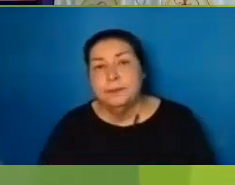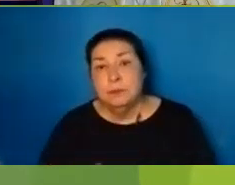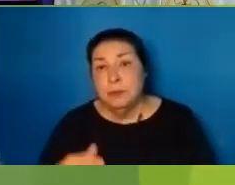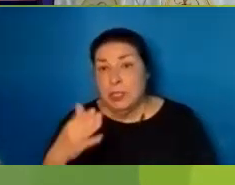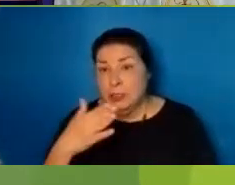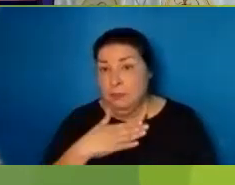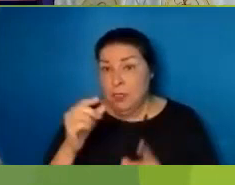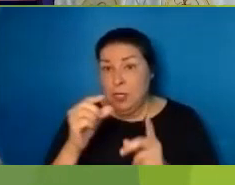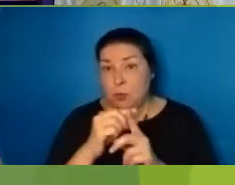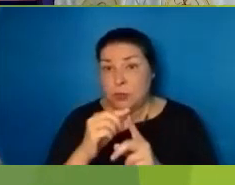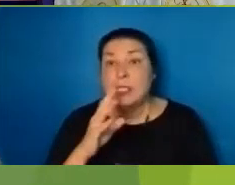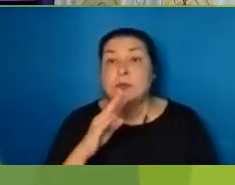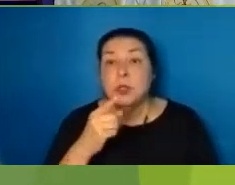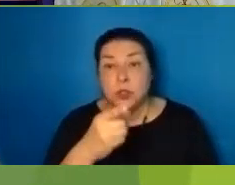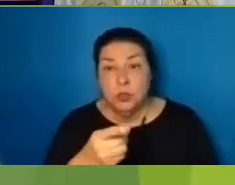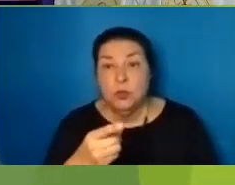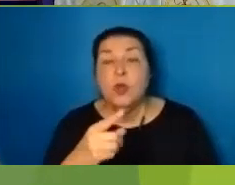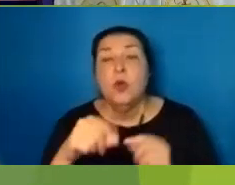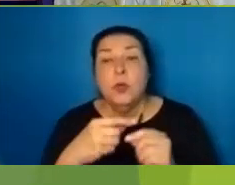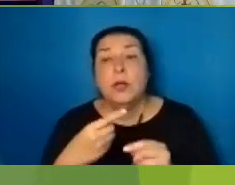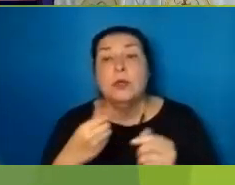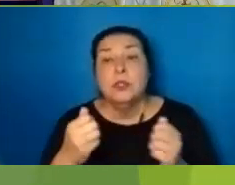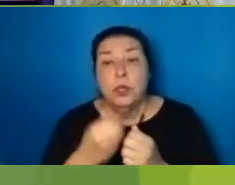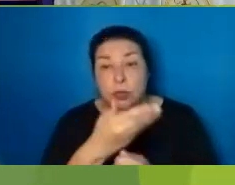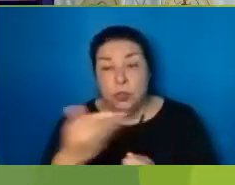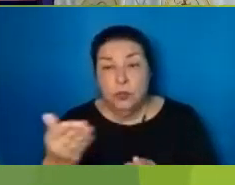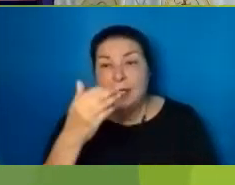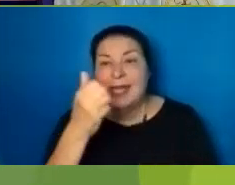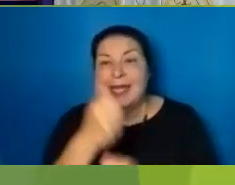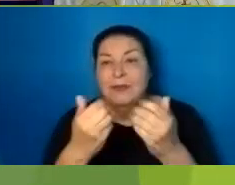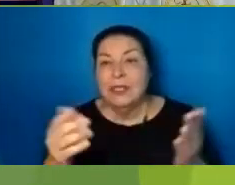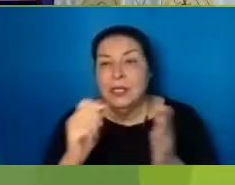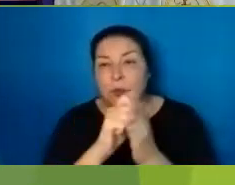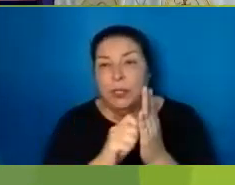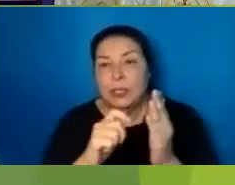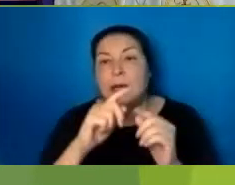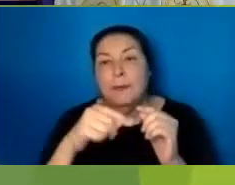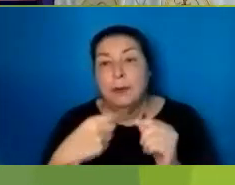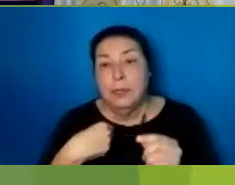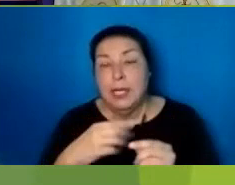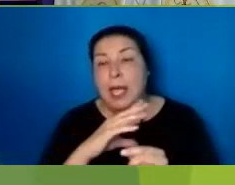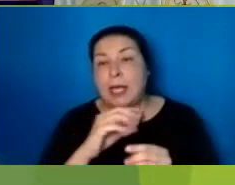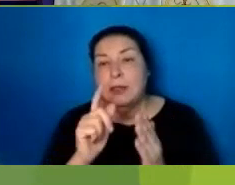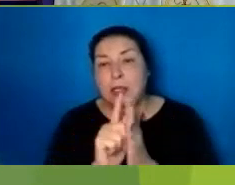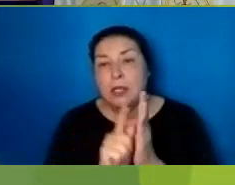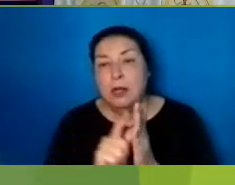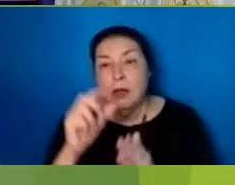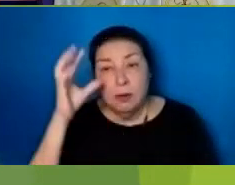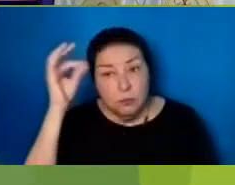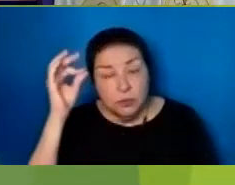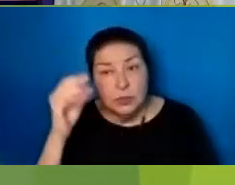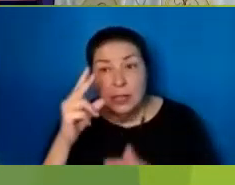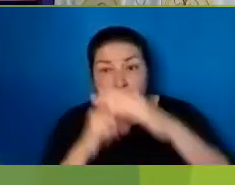my words That I spoke to you While I was still with you That everything written About me in the law of Moses And the prophets And the